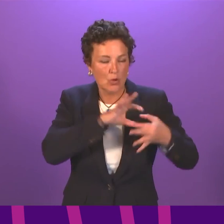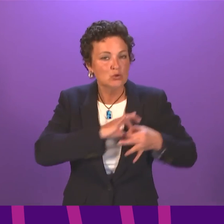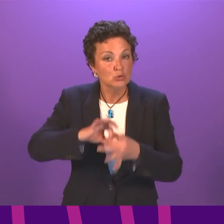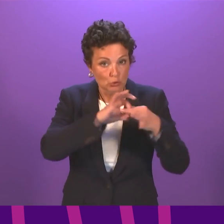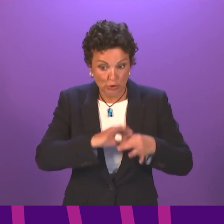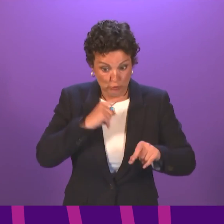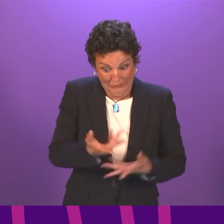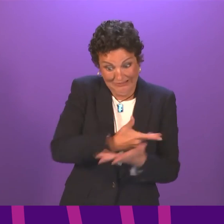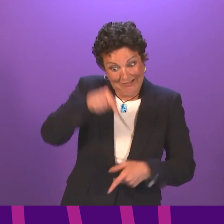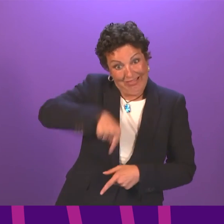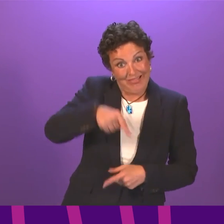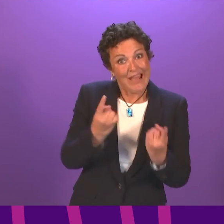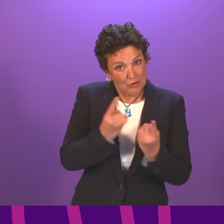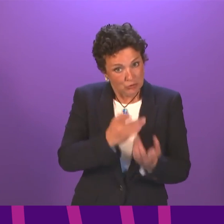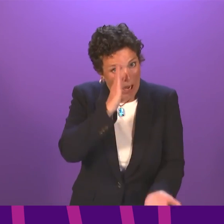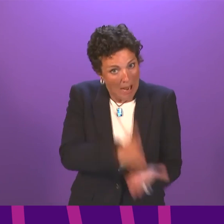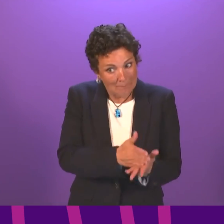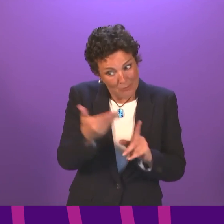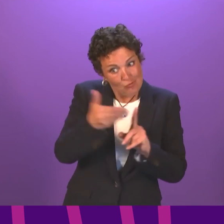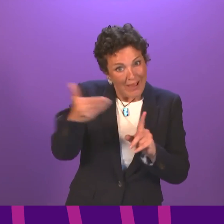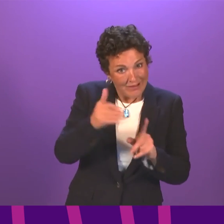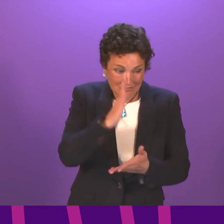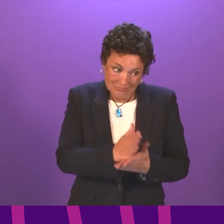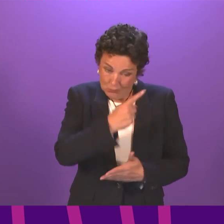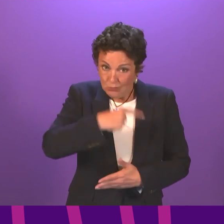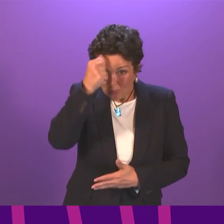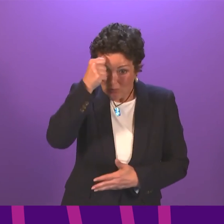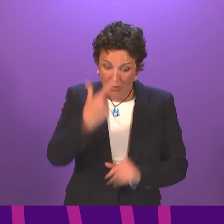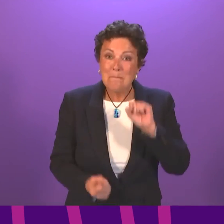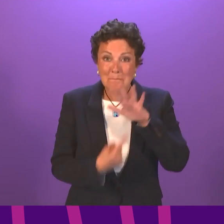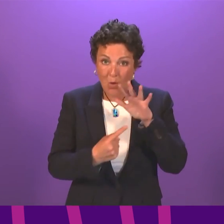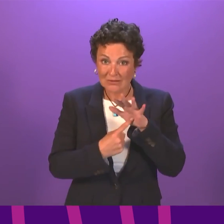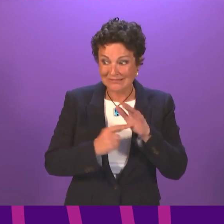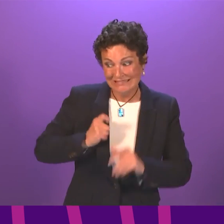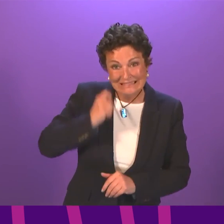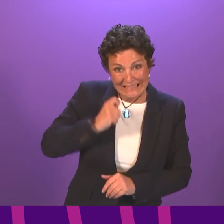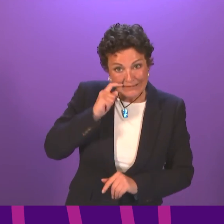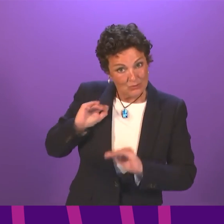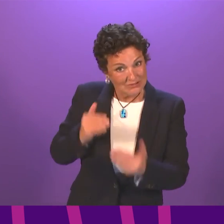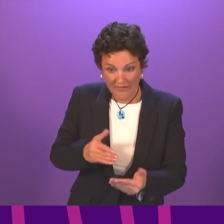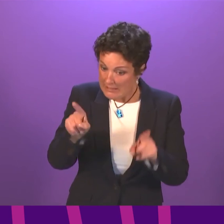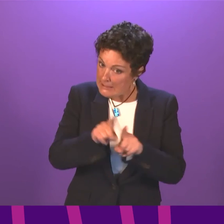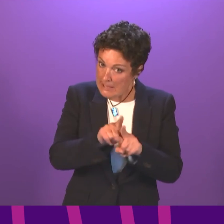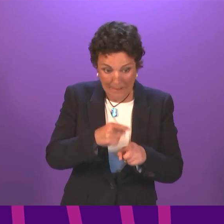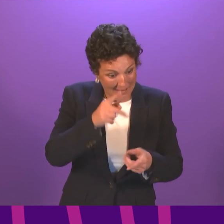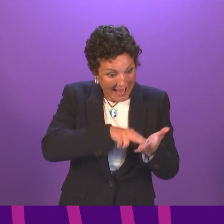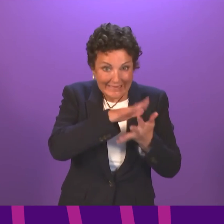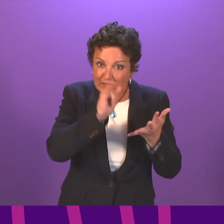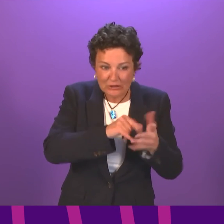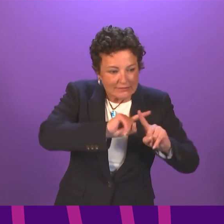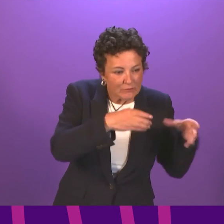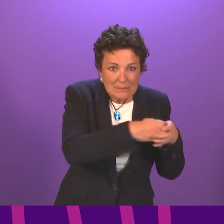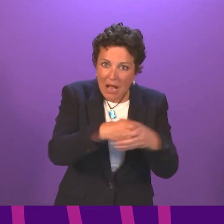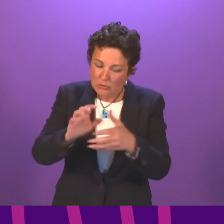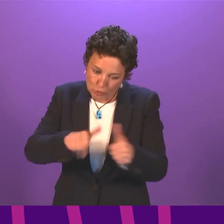very issues. So, is a real recognition of the importance in dental services as there is across the NHS to support recovery and to